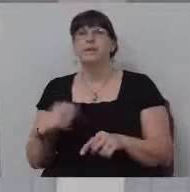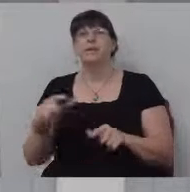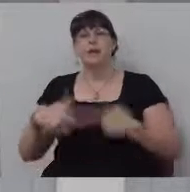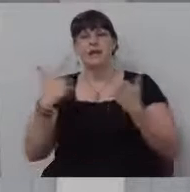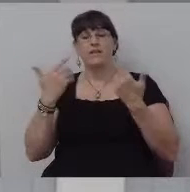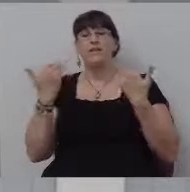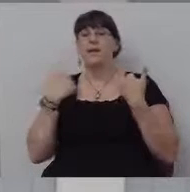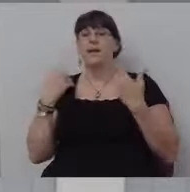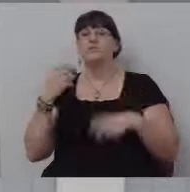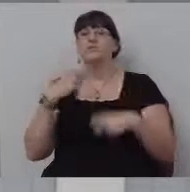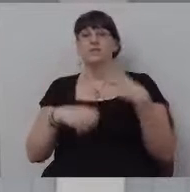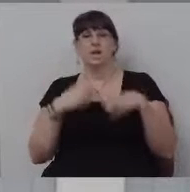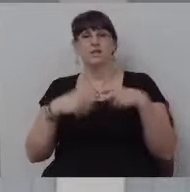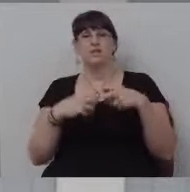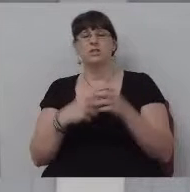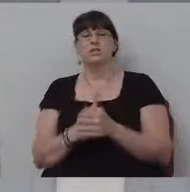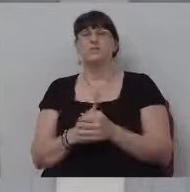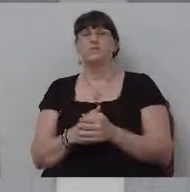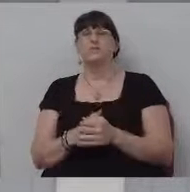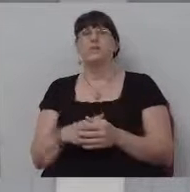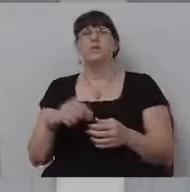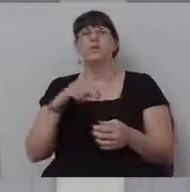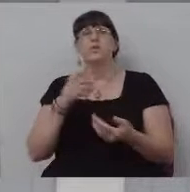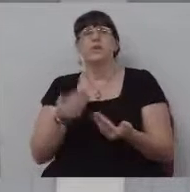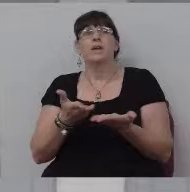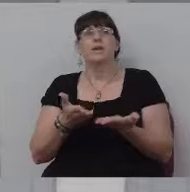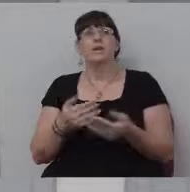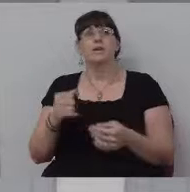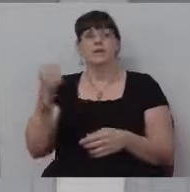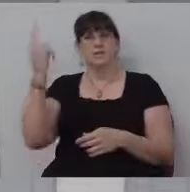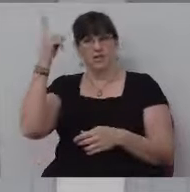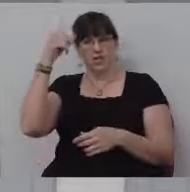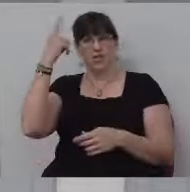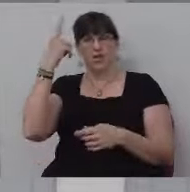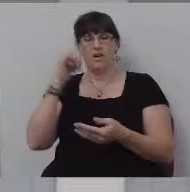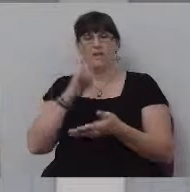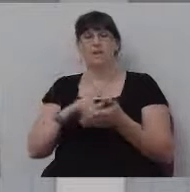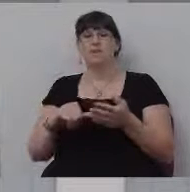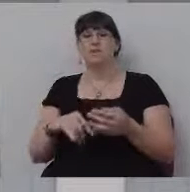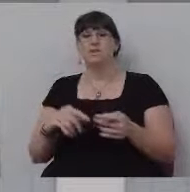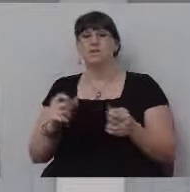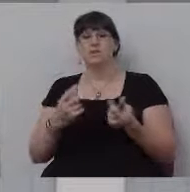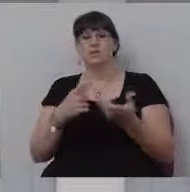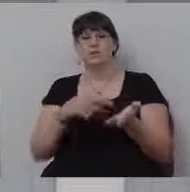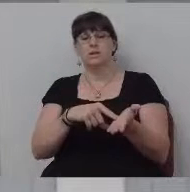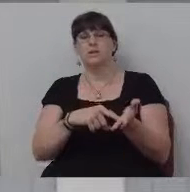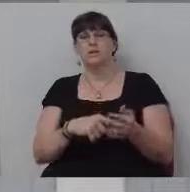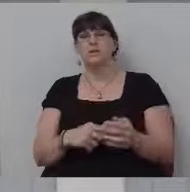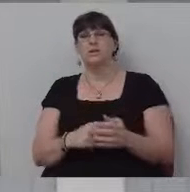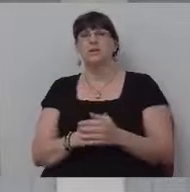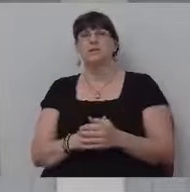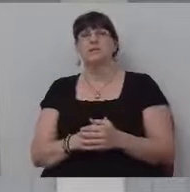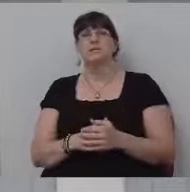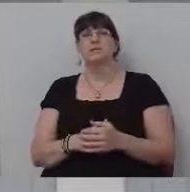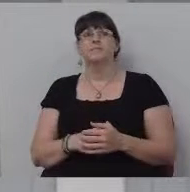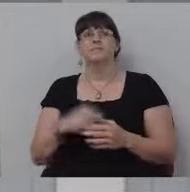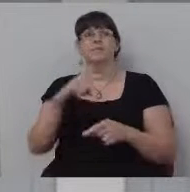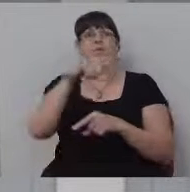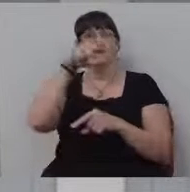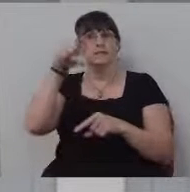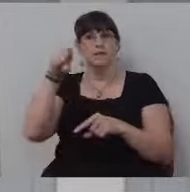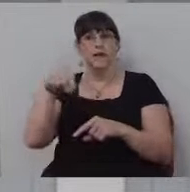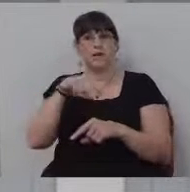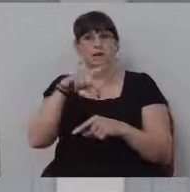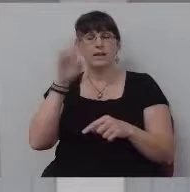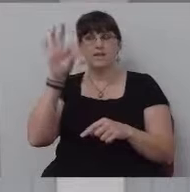challenges involved in it. And, and, and, and so here's the premise, um, that I'm going to try to make with this kind of the outline I'm thinking of in my message this